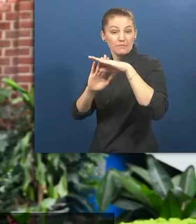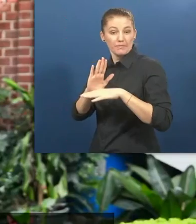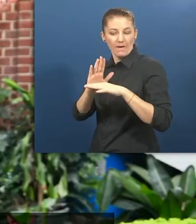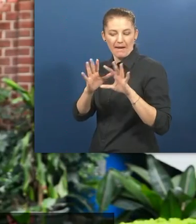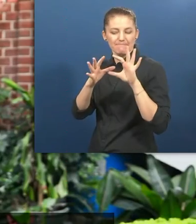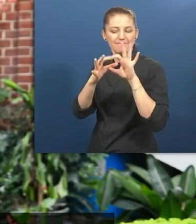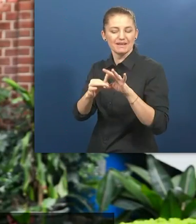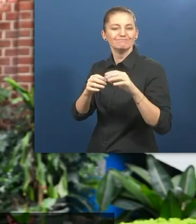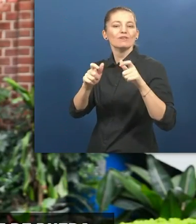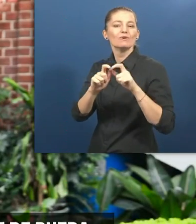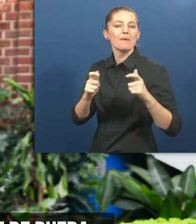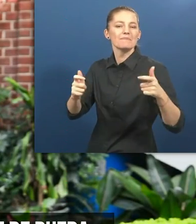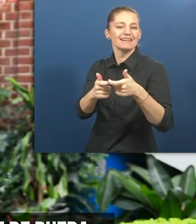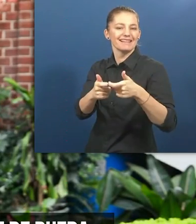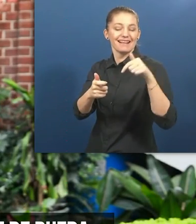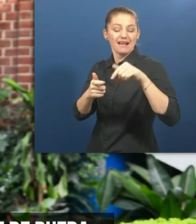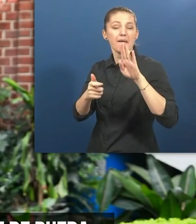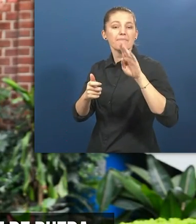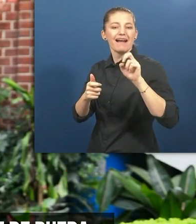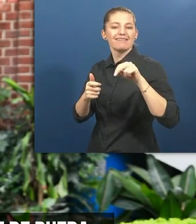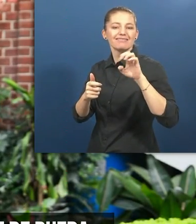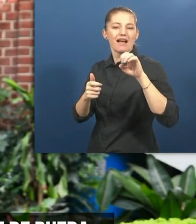What is inclusion program about?